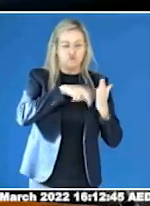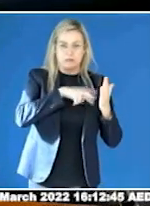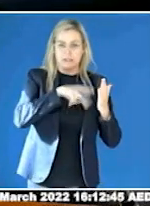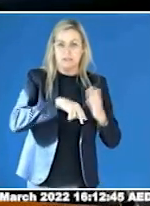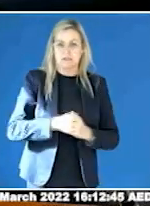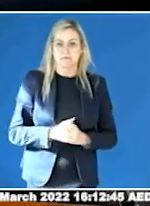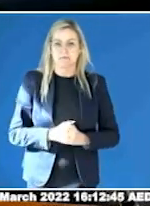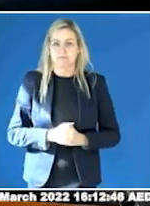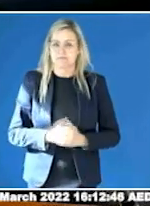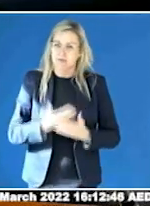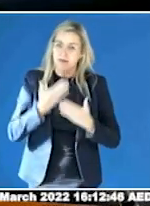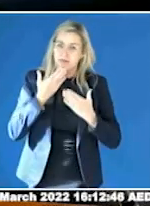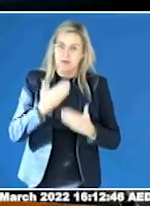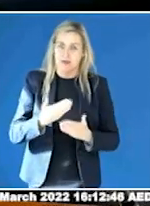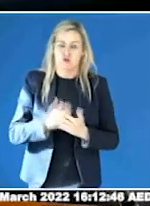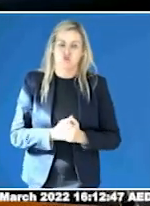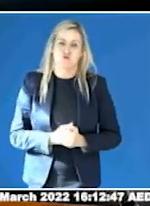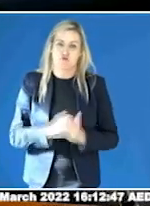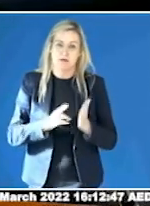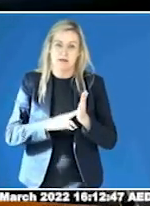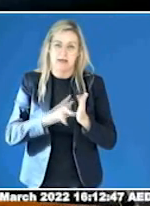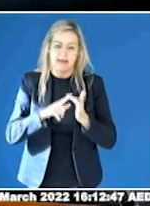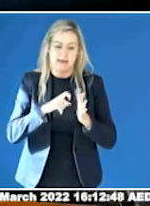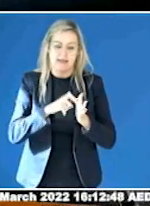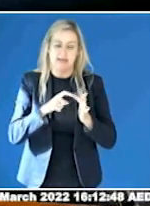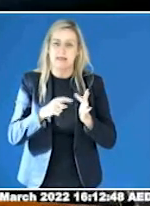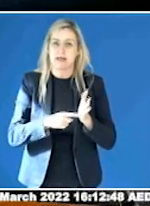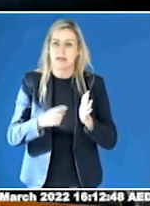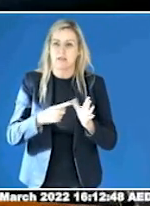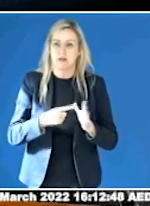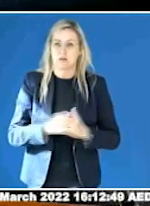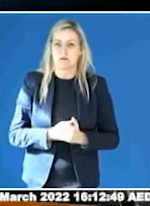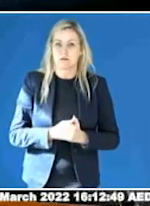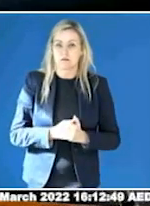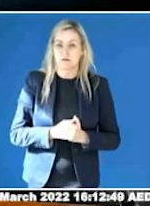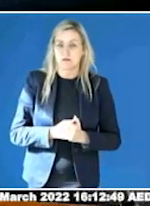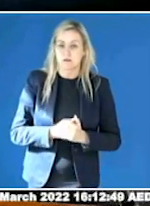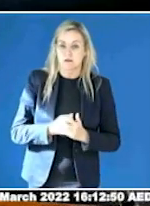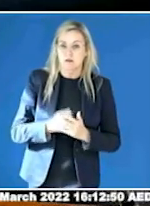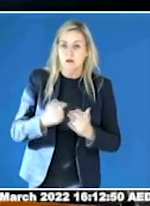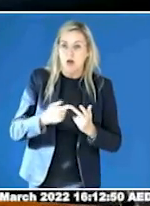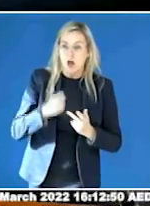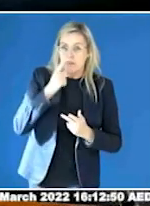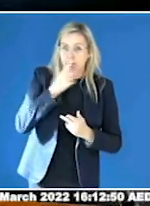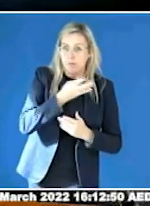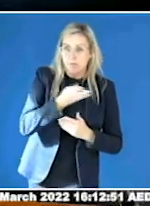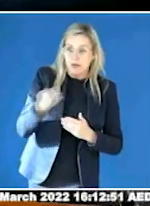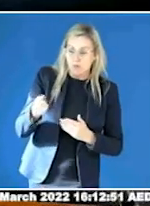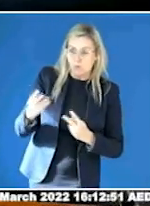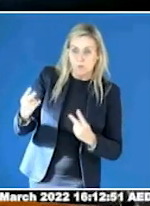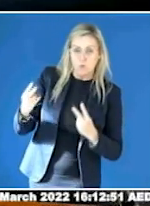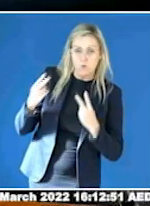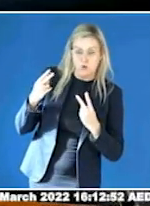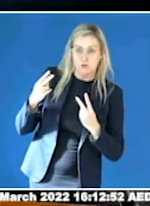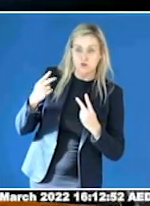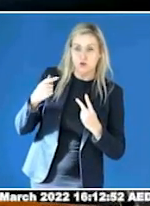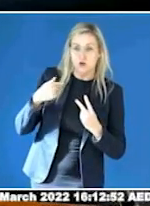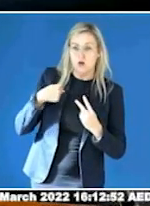Thank you, Nikita. Thank And for anyone listening, I'll put up on the screen content